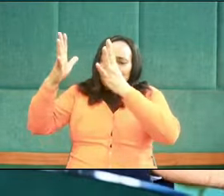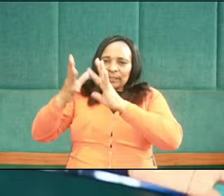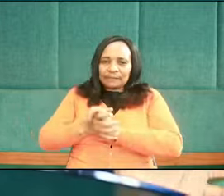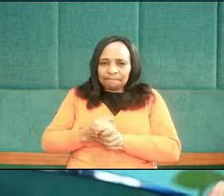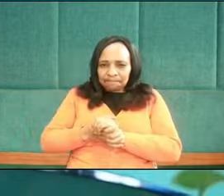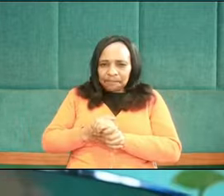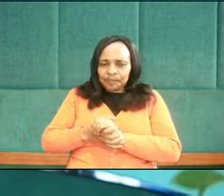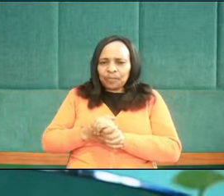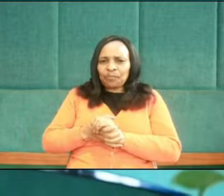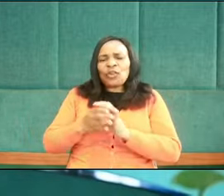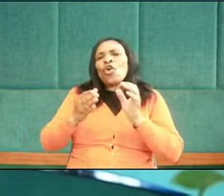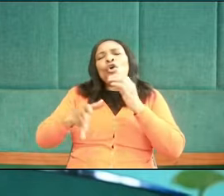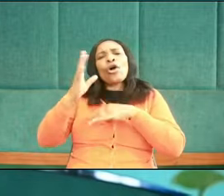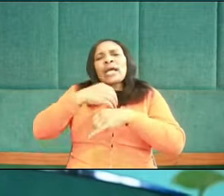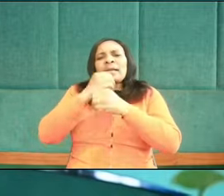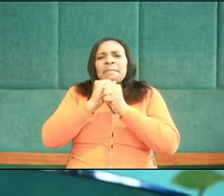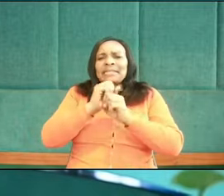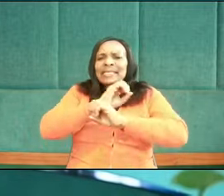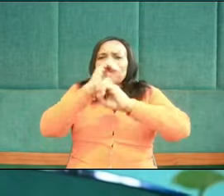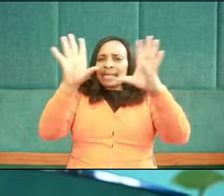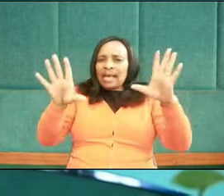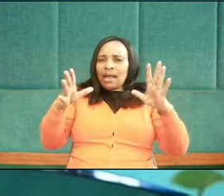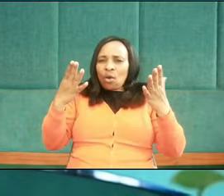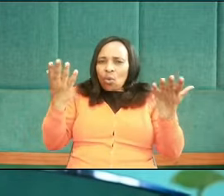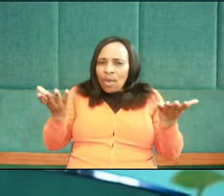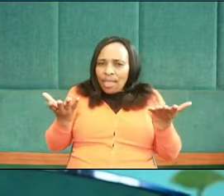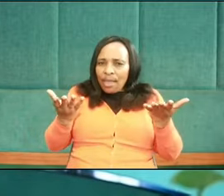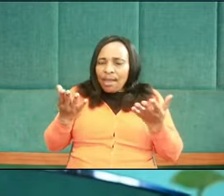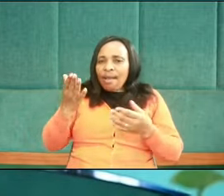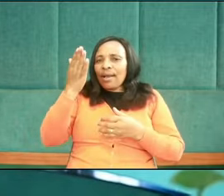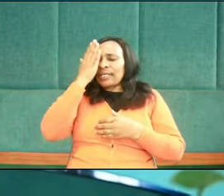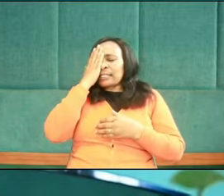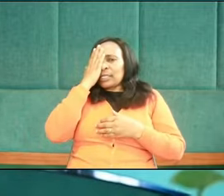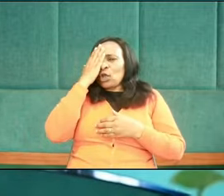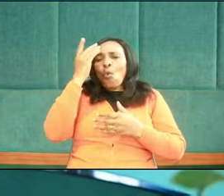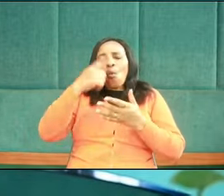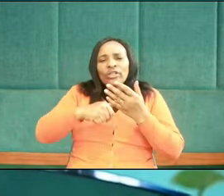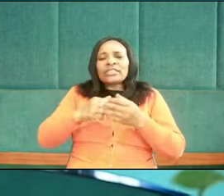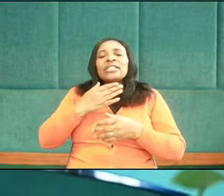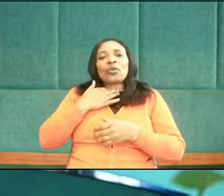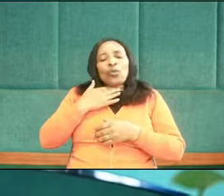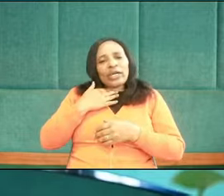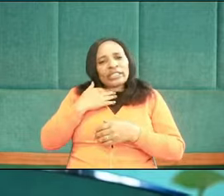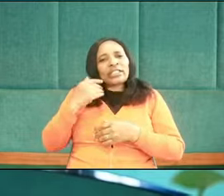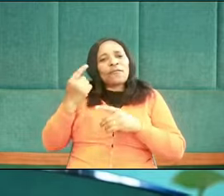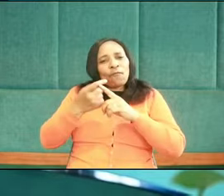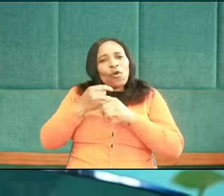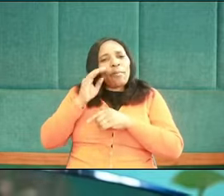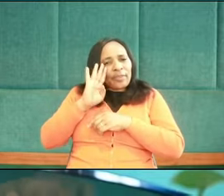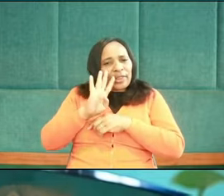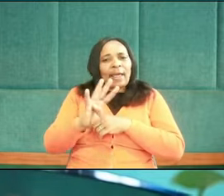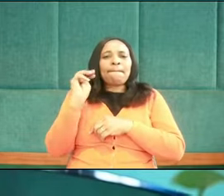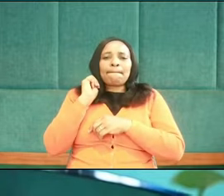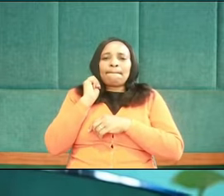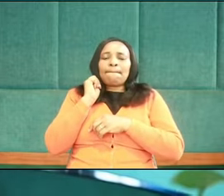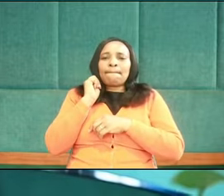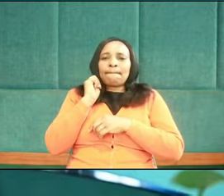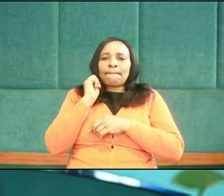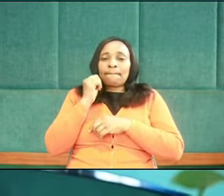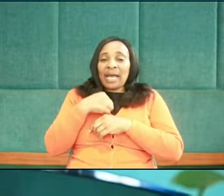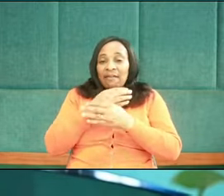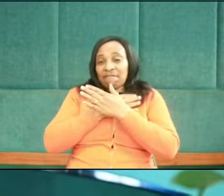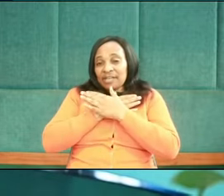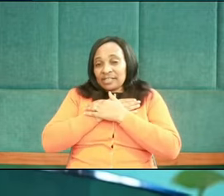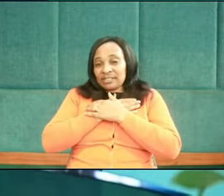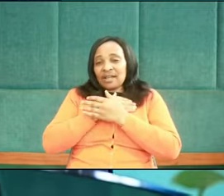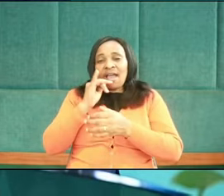God has made it clear to Israel what he desired of them. What he wanted from them. Friends,